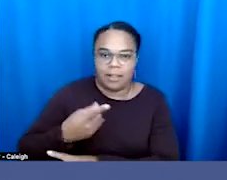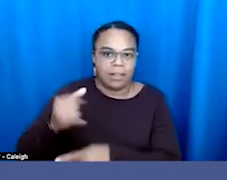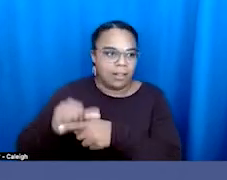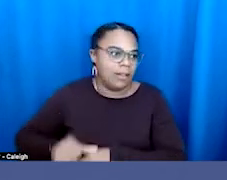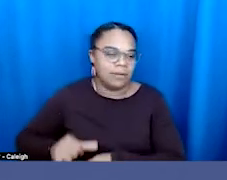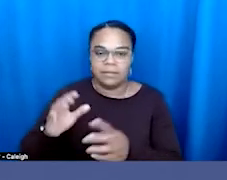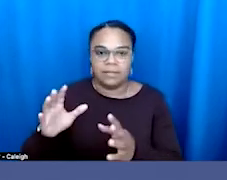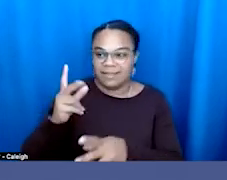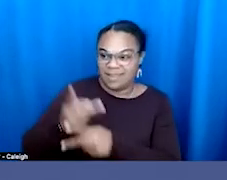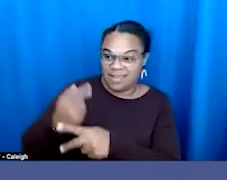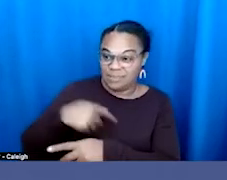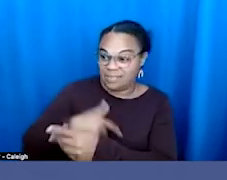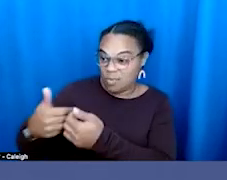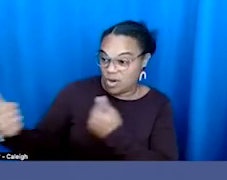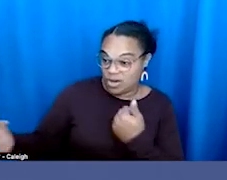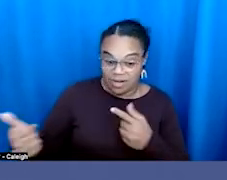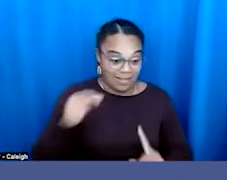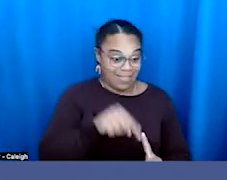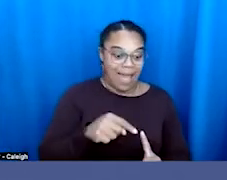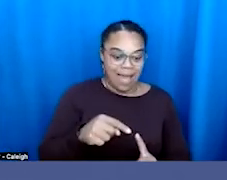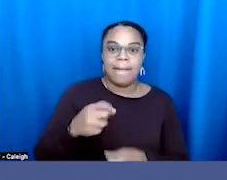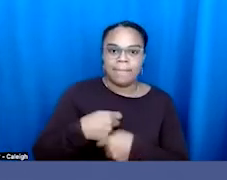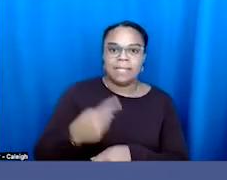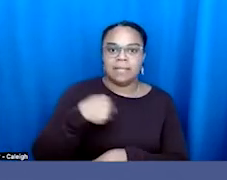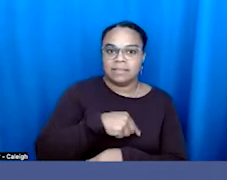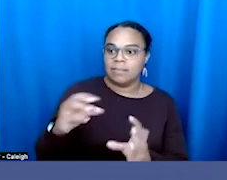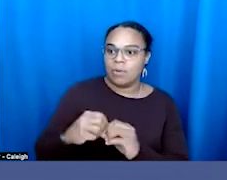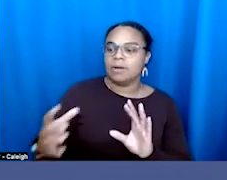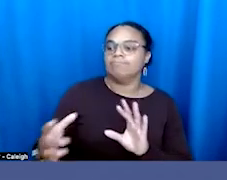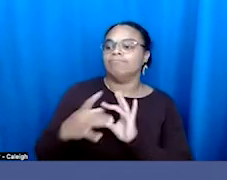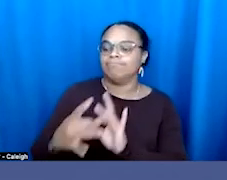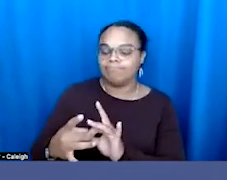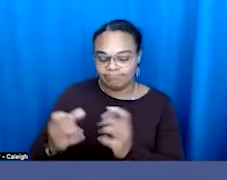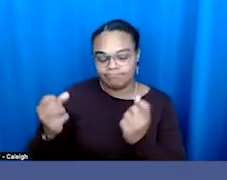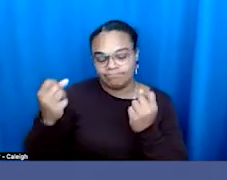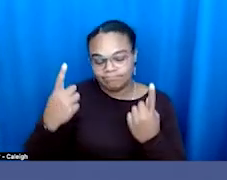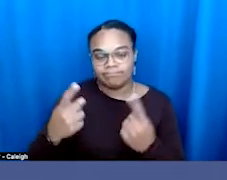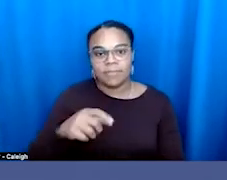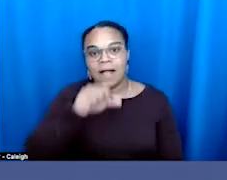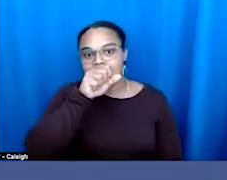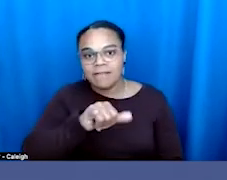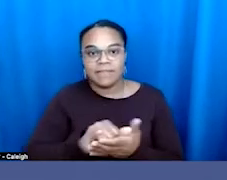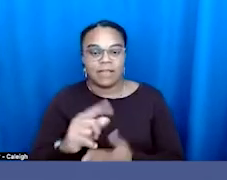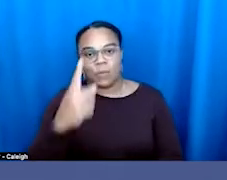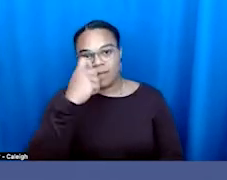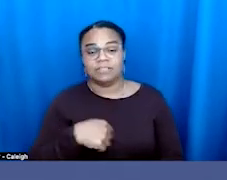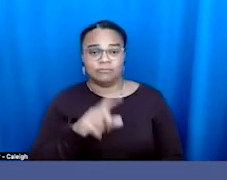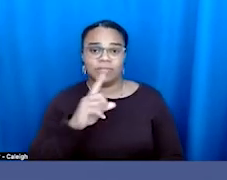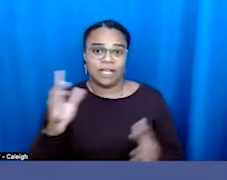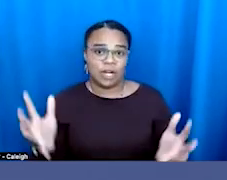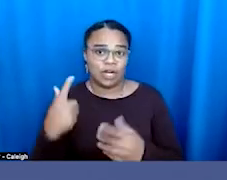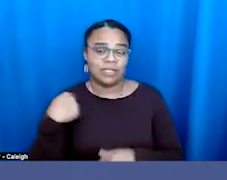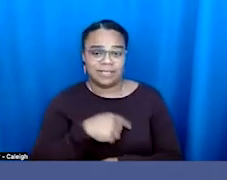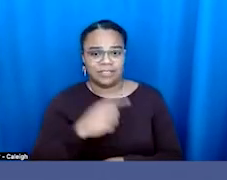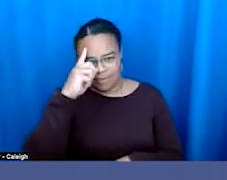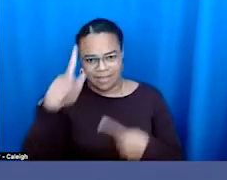it something much more relatable and real that we can all agree on. So, I love that question, and I really encourage us to get down to the